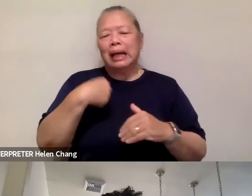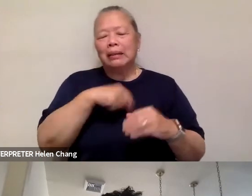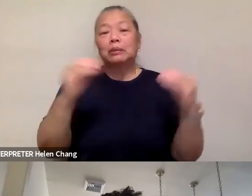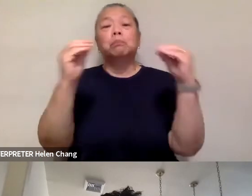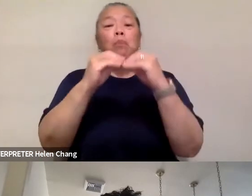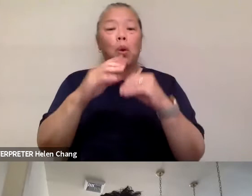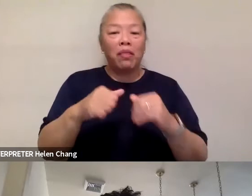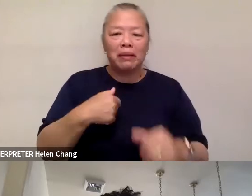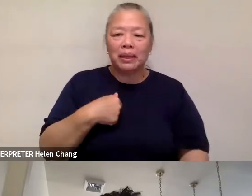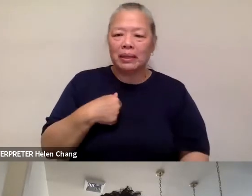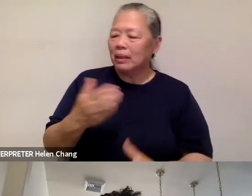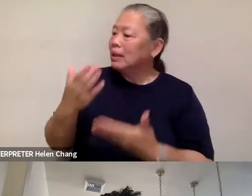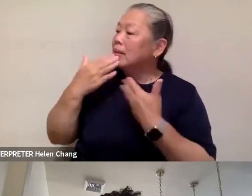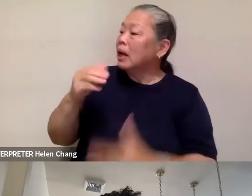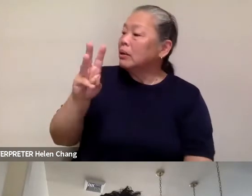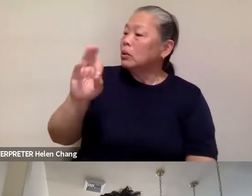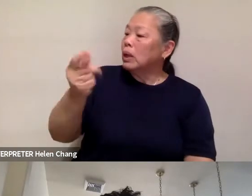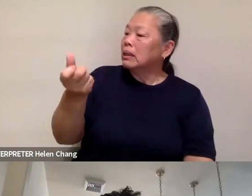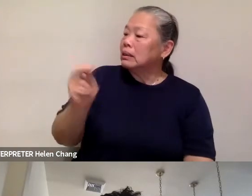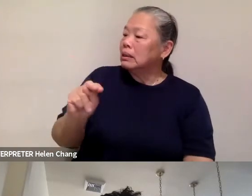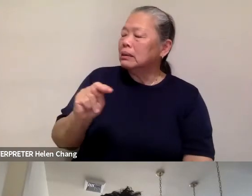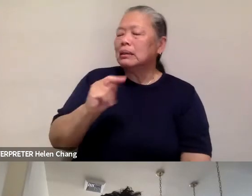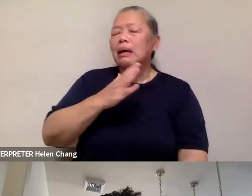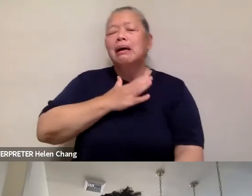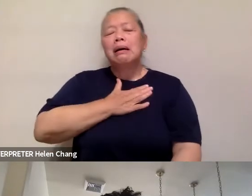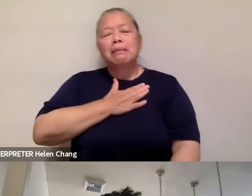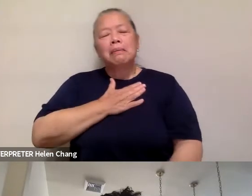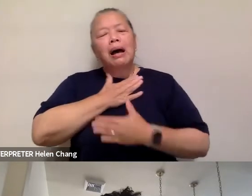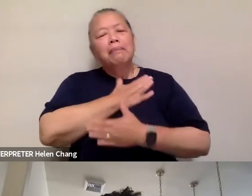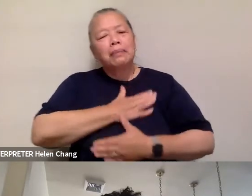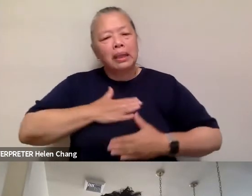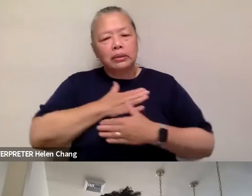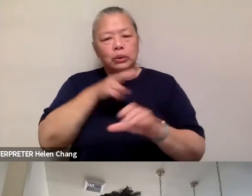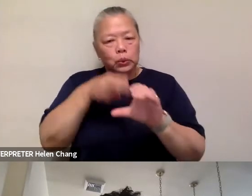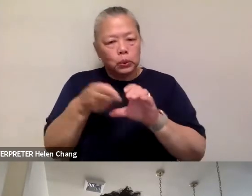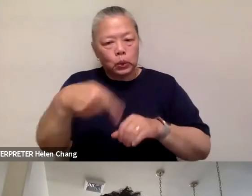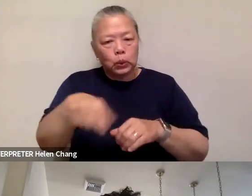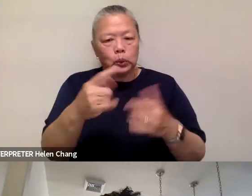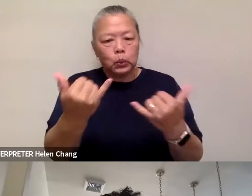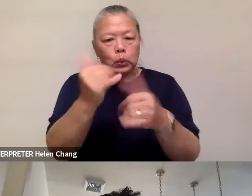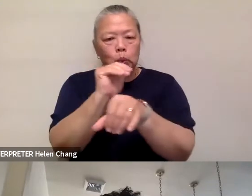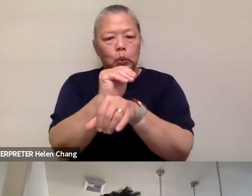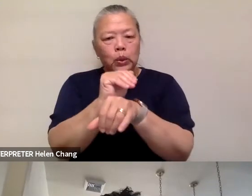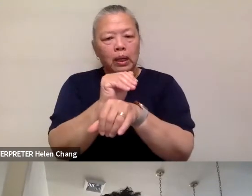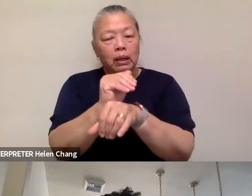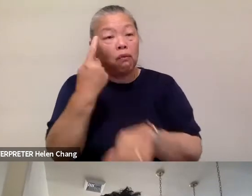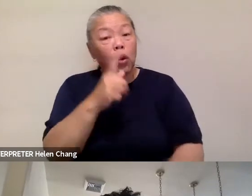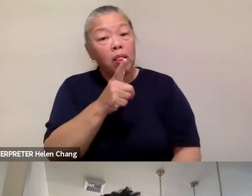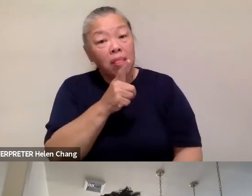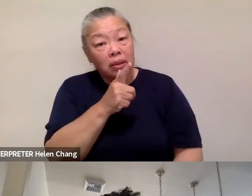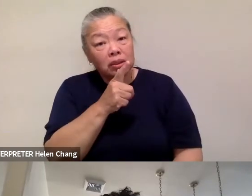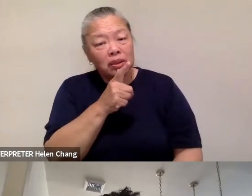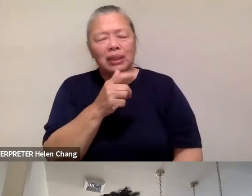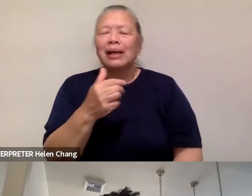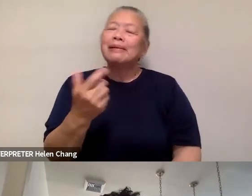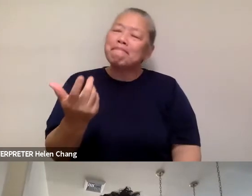Thank you, Wellington. So it's my great pleasure to be here tonight. What I had for lunch is there's a